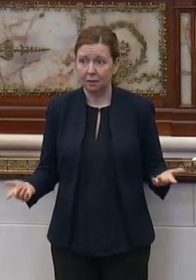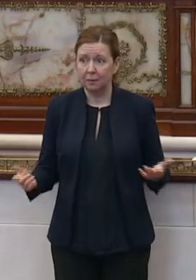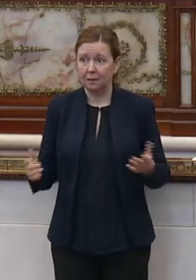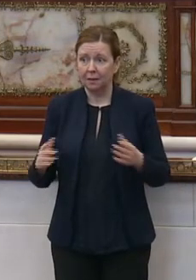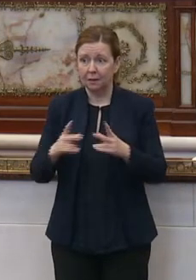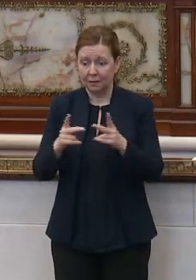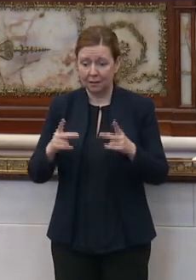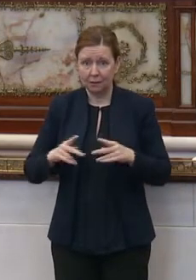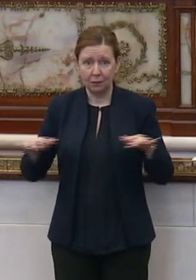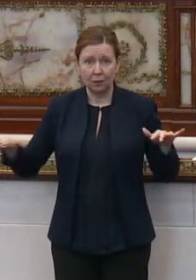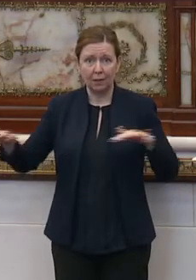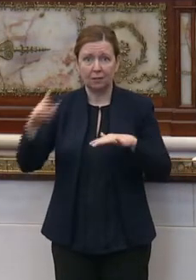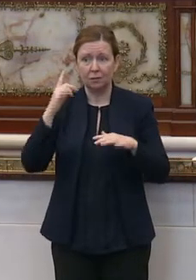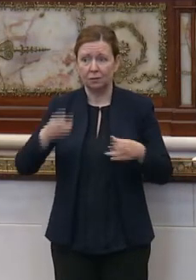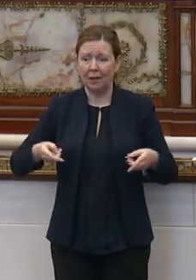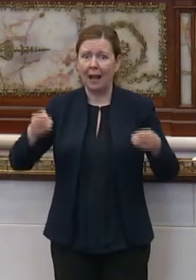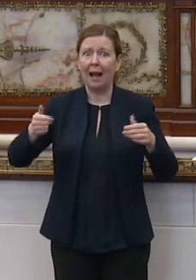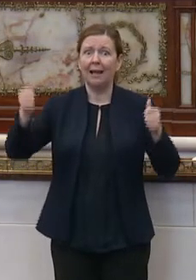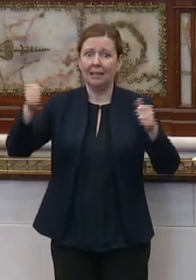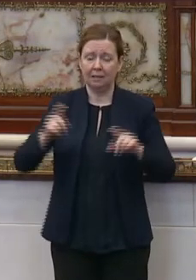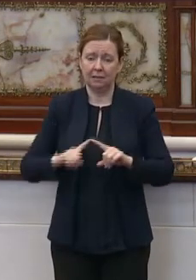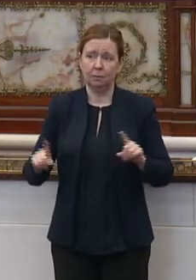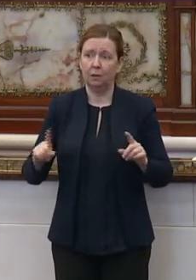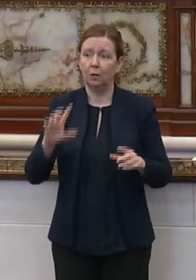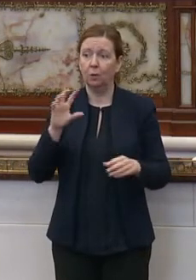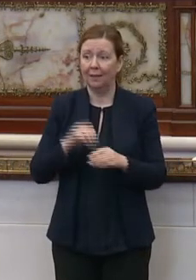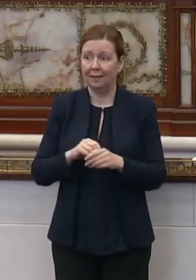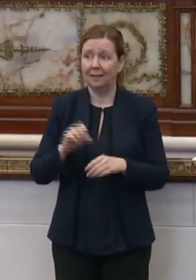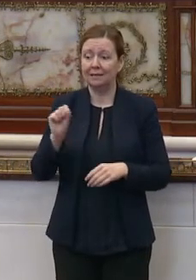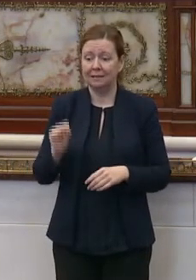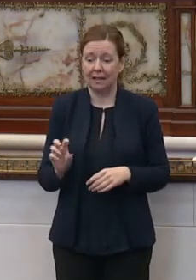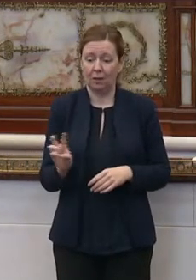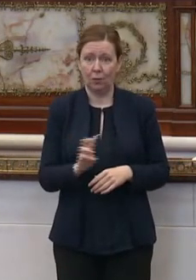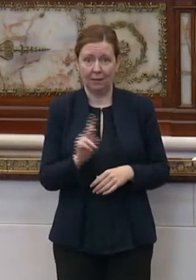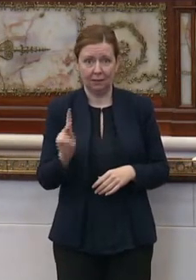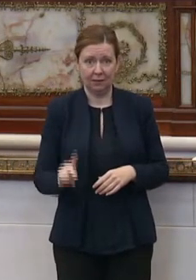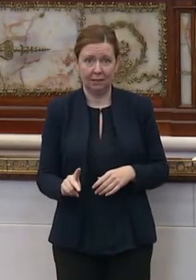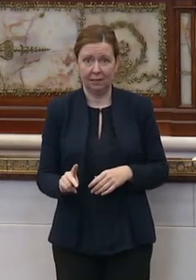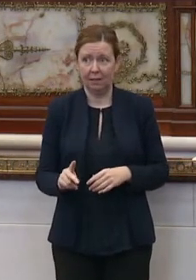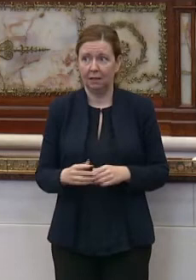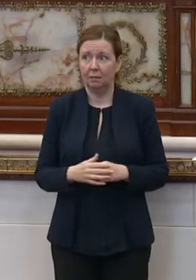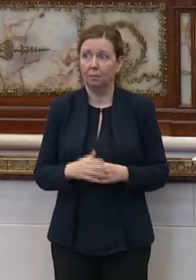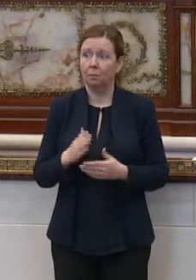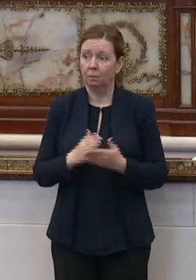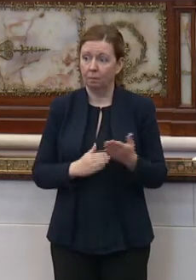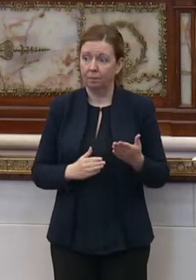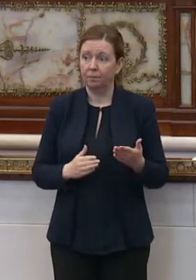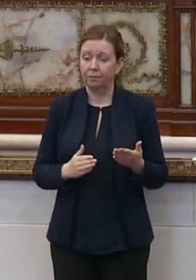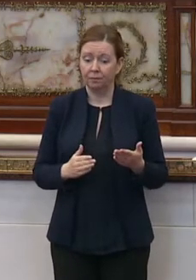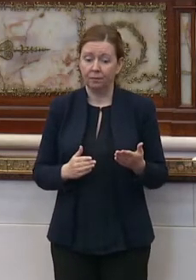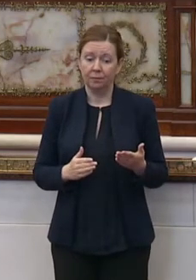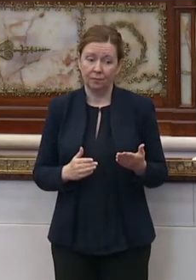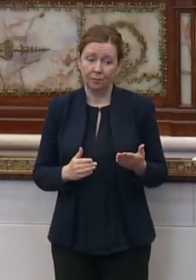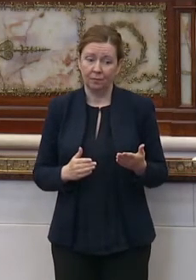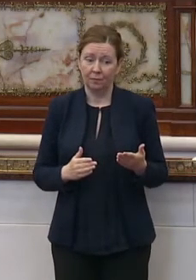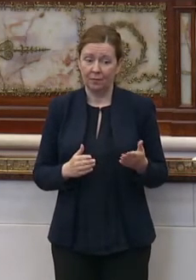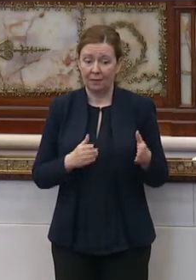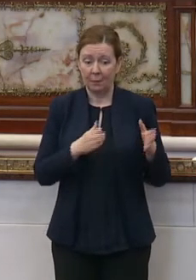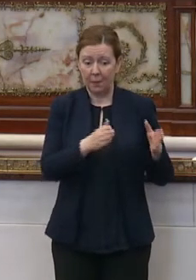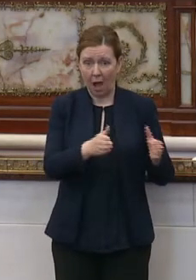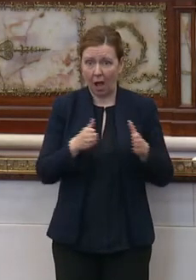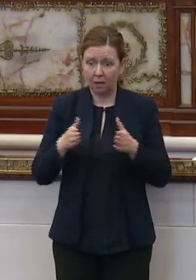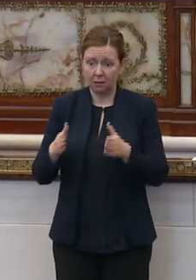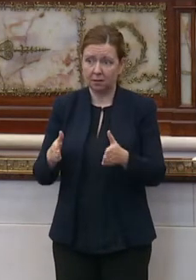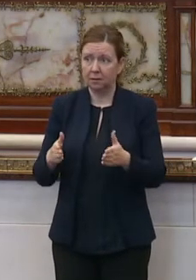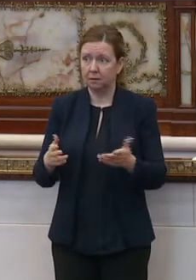locations for the for the highest. But but within Southwest Philly, some of the the blocks are